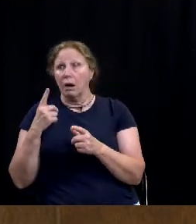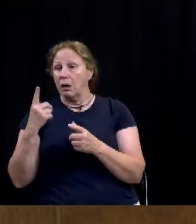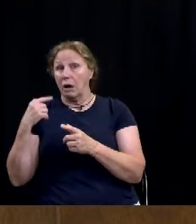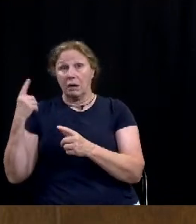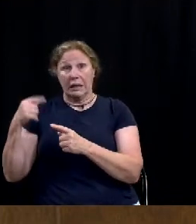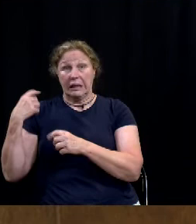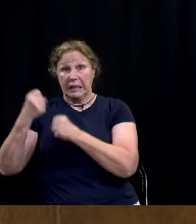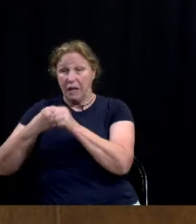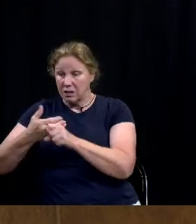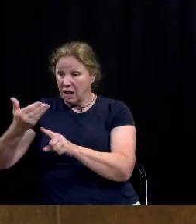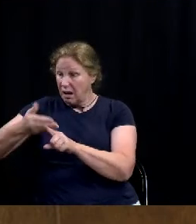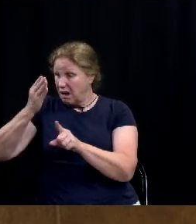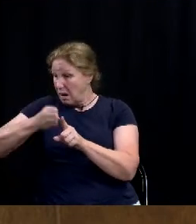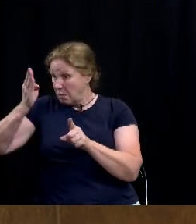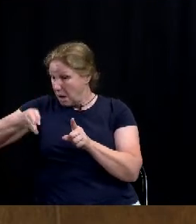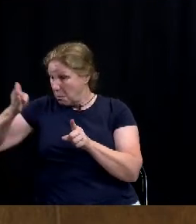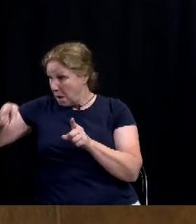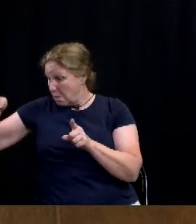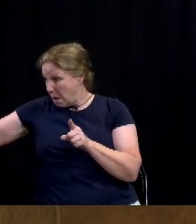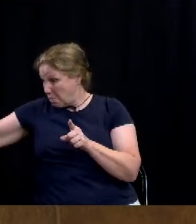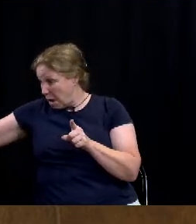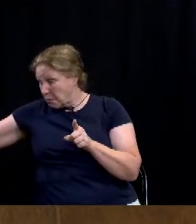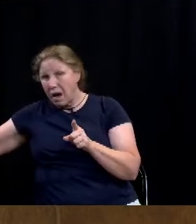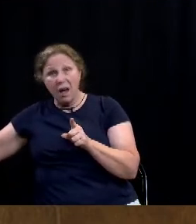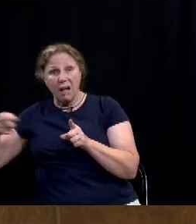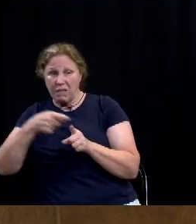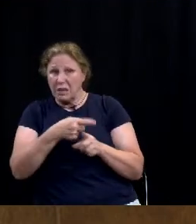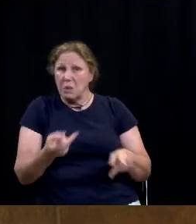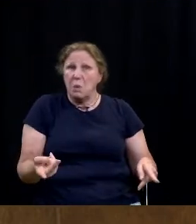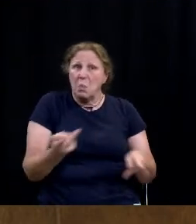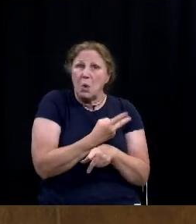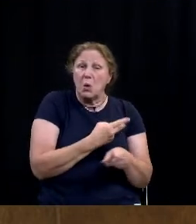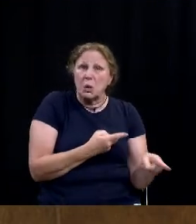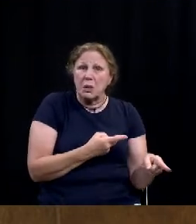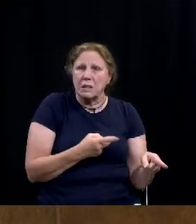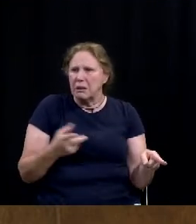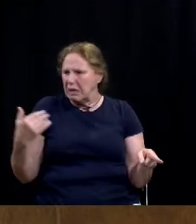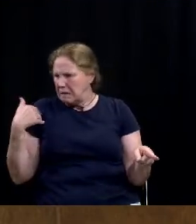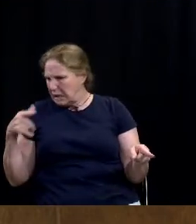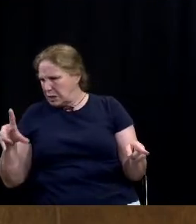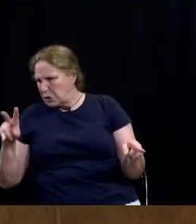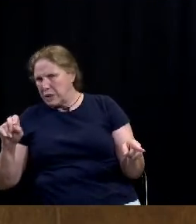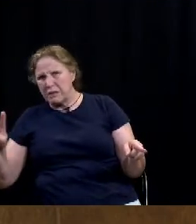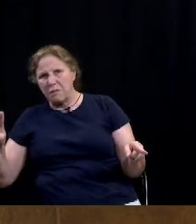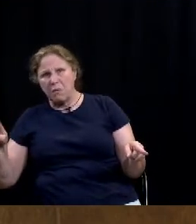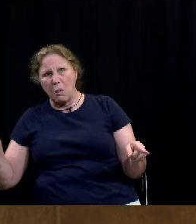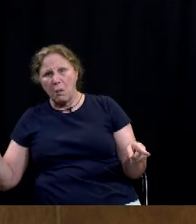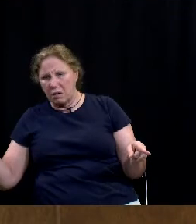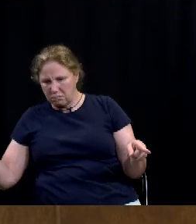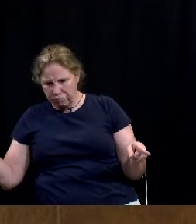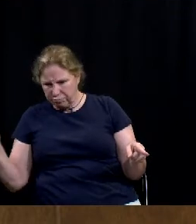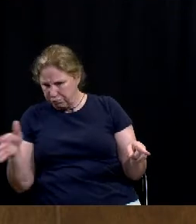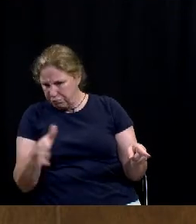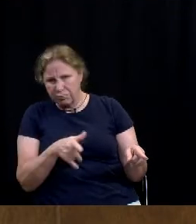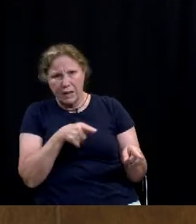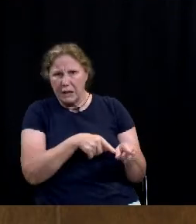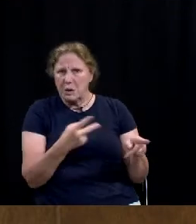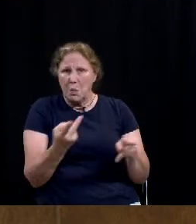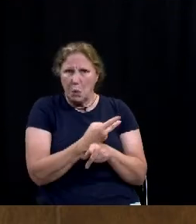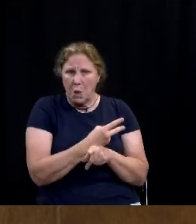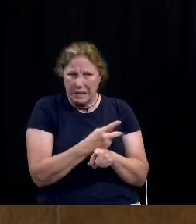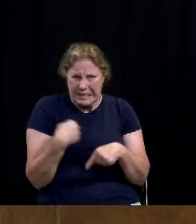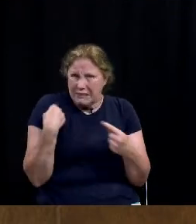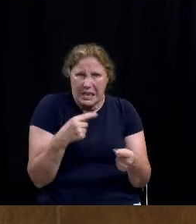uh in in over 15 years i think the next one was 2004 um and i do appreciate